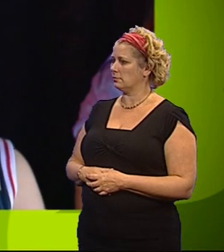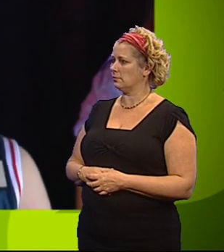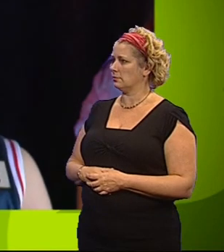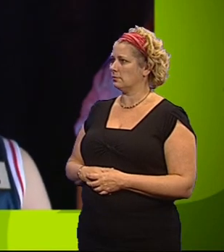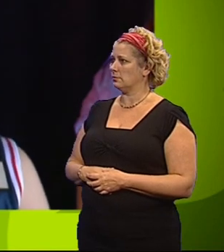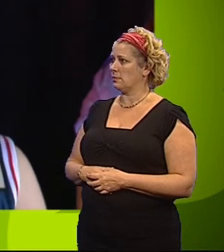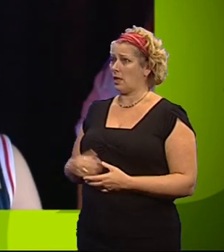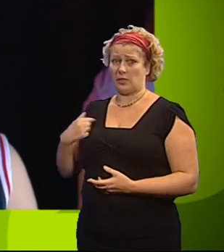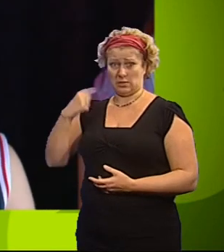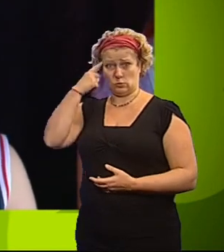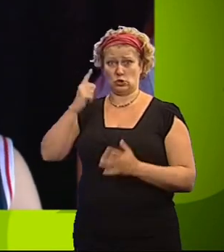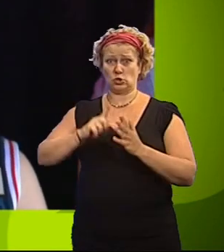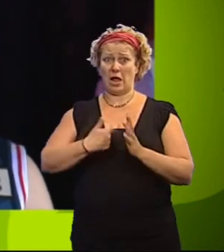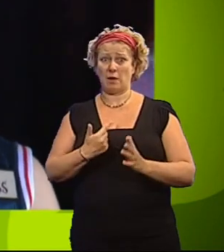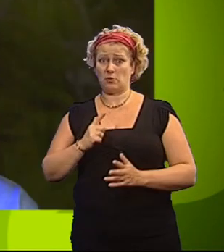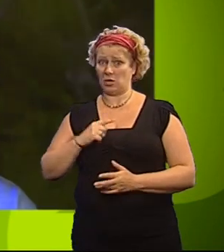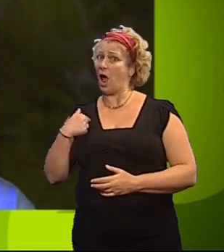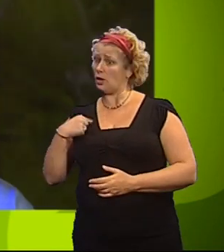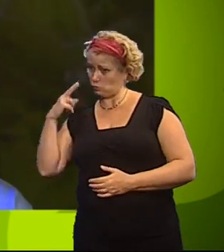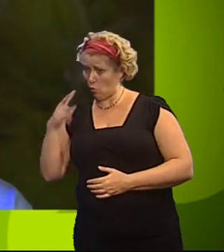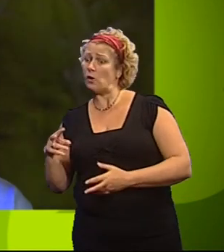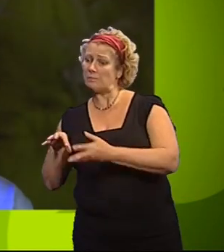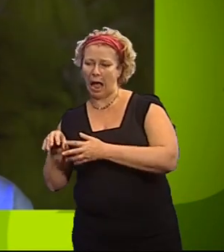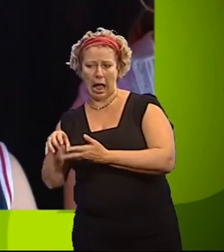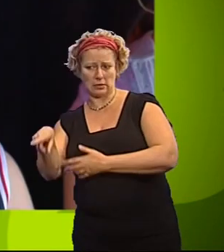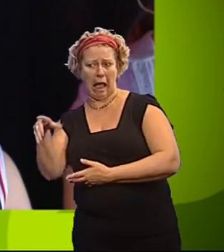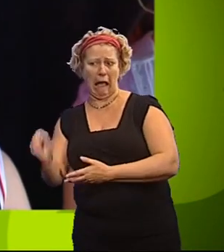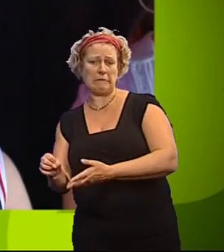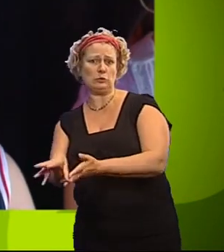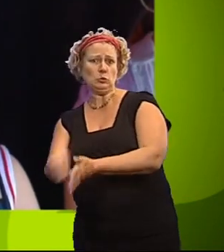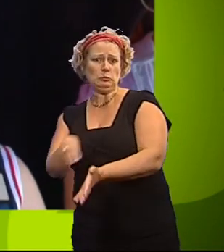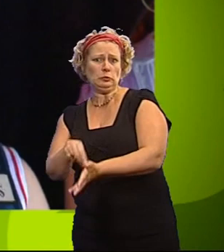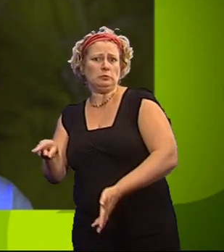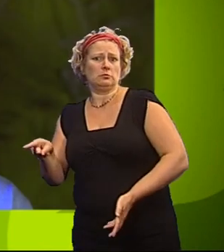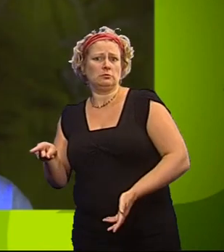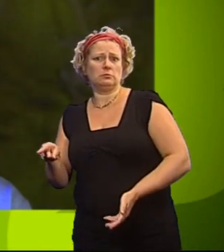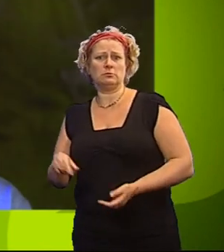Oase. I think it was Jack because I saw a few spiders in his tube.